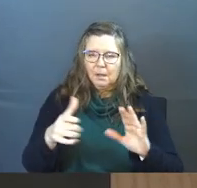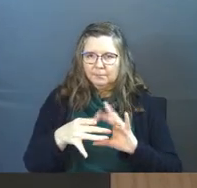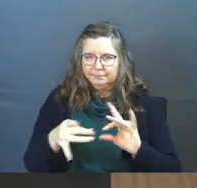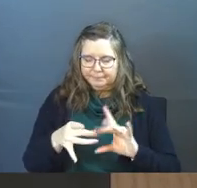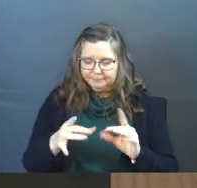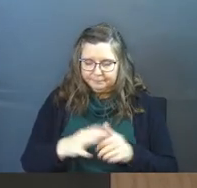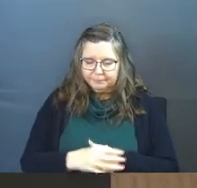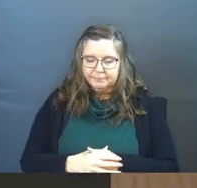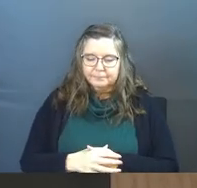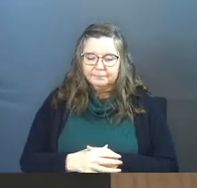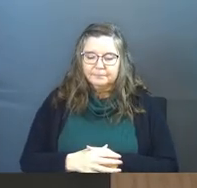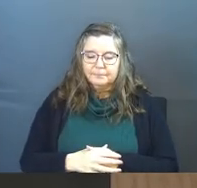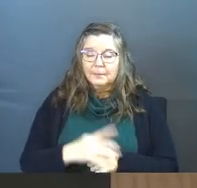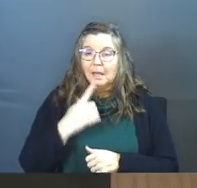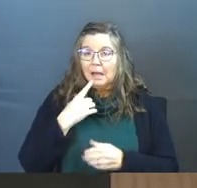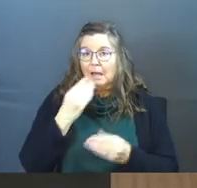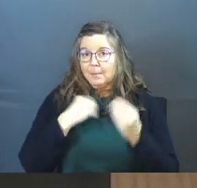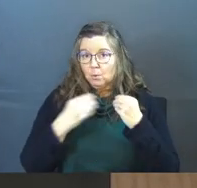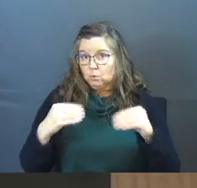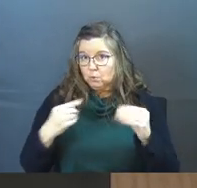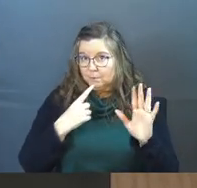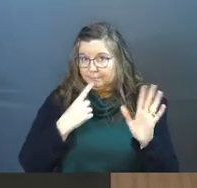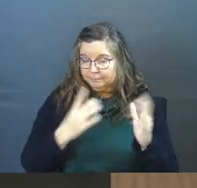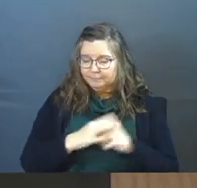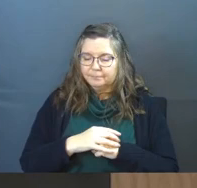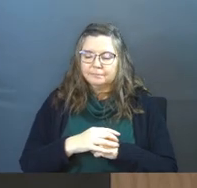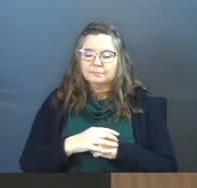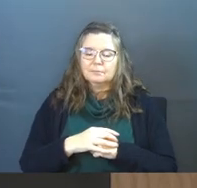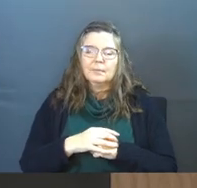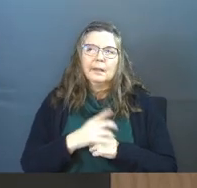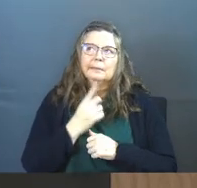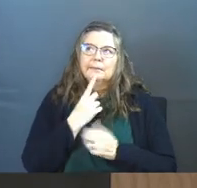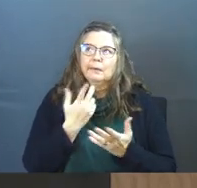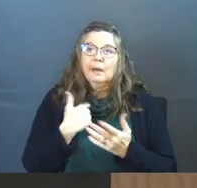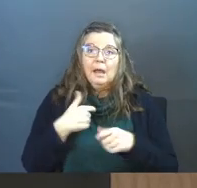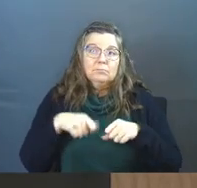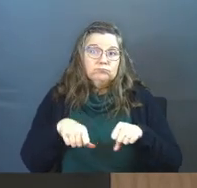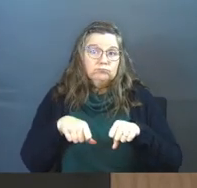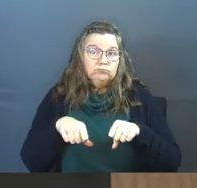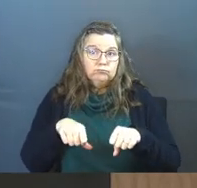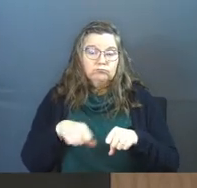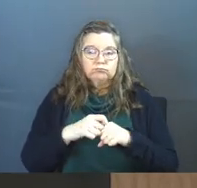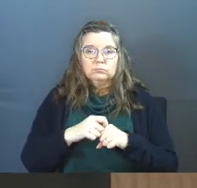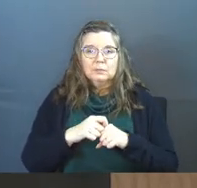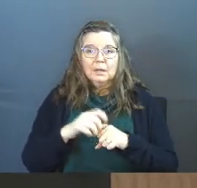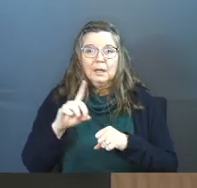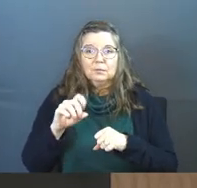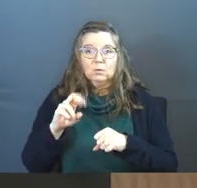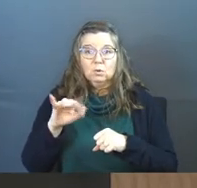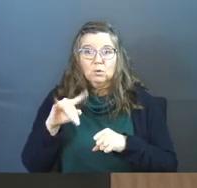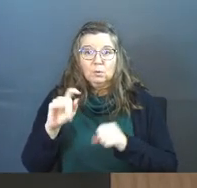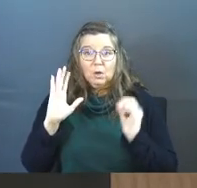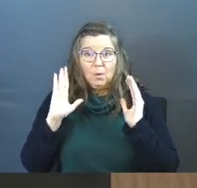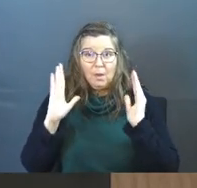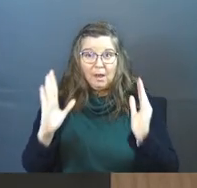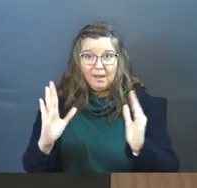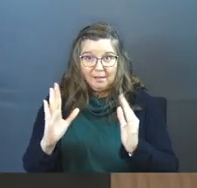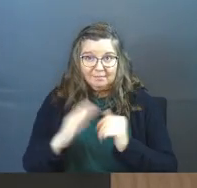illustration. Let's say I'm at the grocery store. And let's say I've got myself a shopping cart and I'm in the Dorito aisle